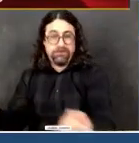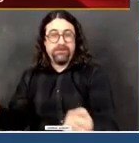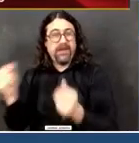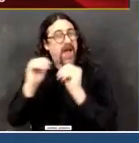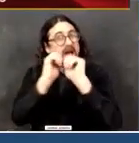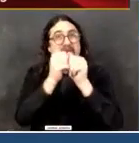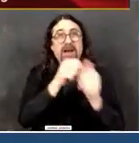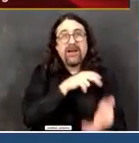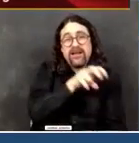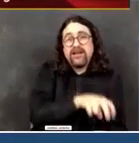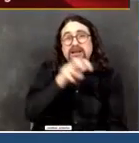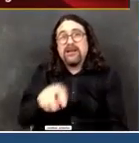to something much, much better.